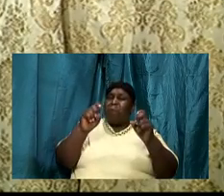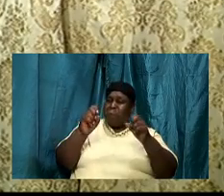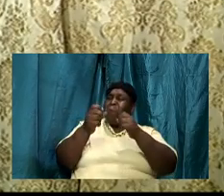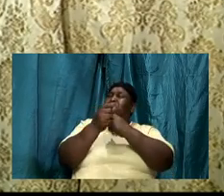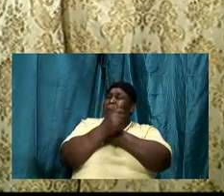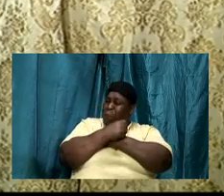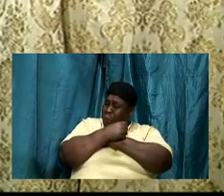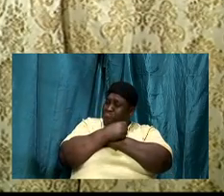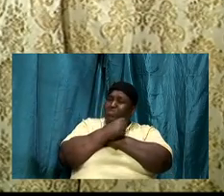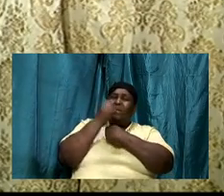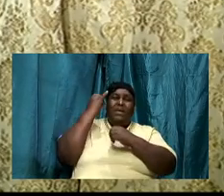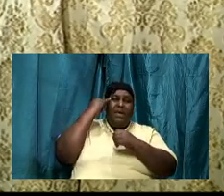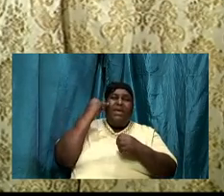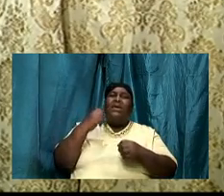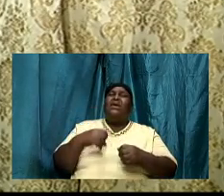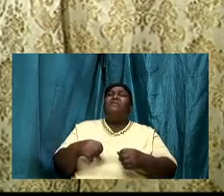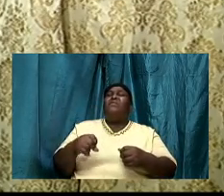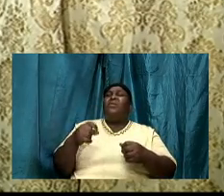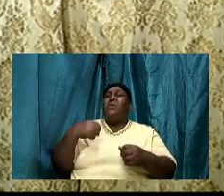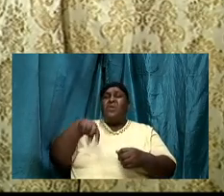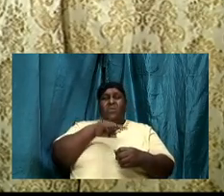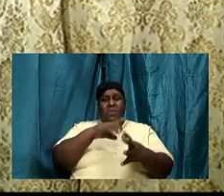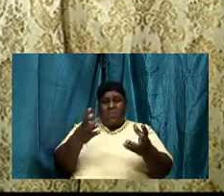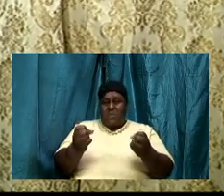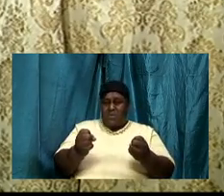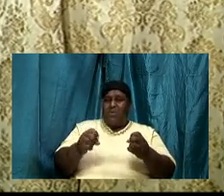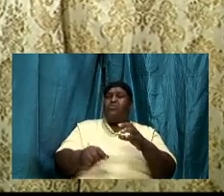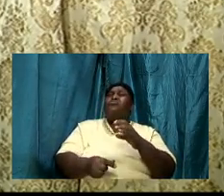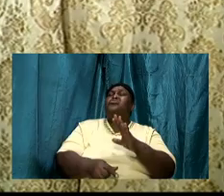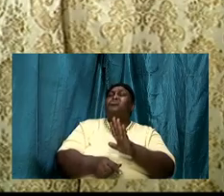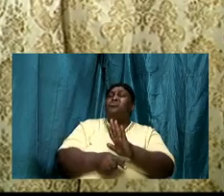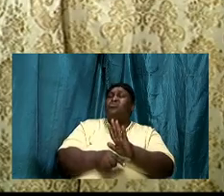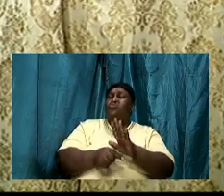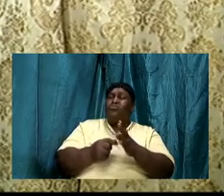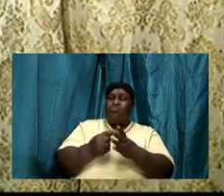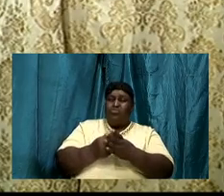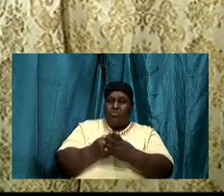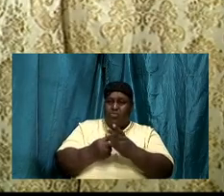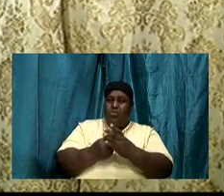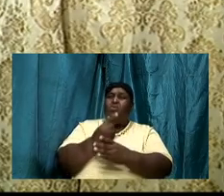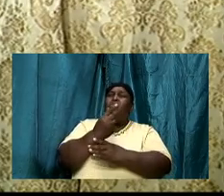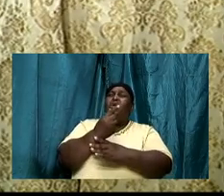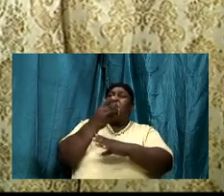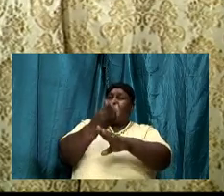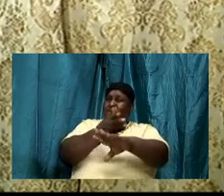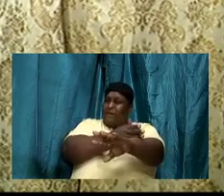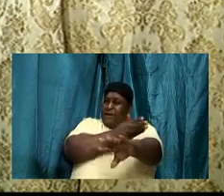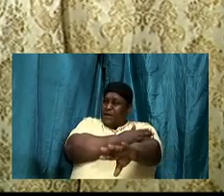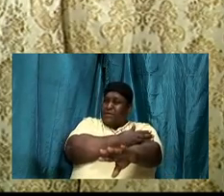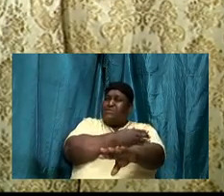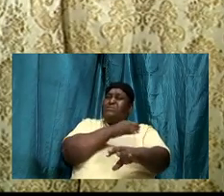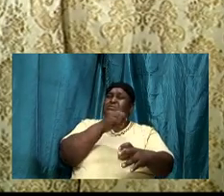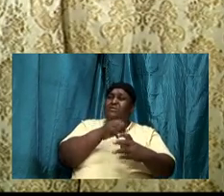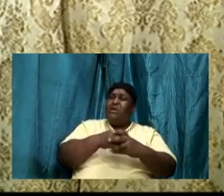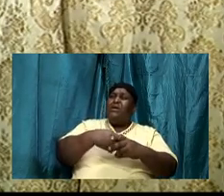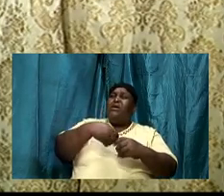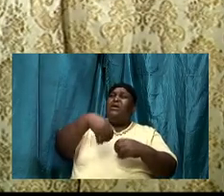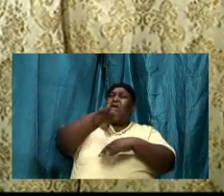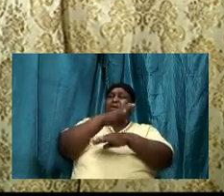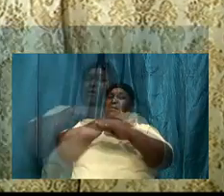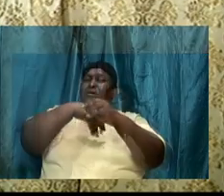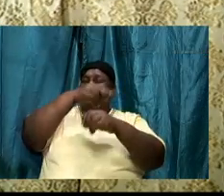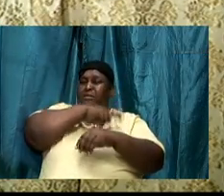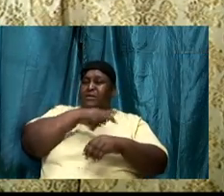to grow, if we are going to advance in the kingdom, if we are going to become the kind of